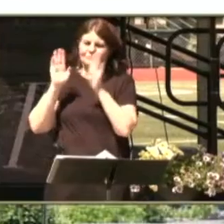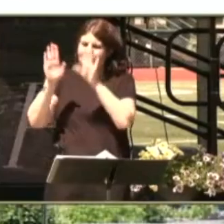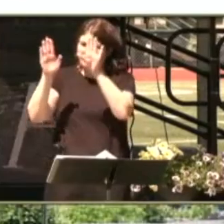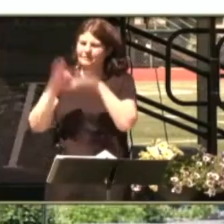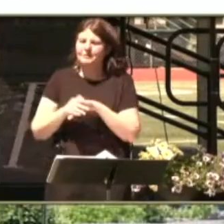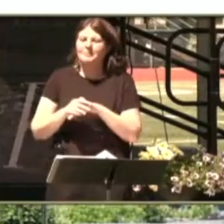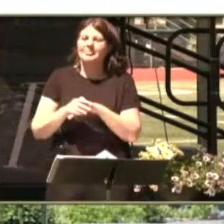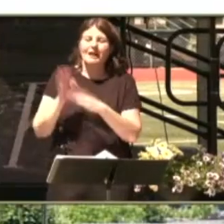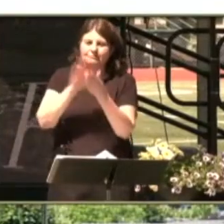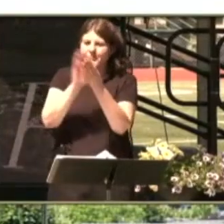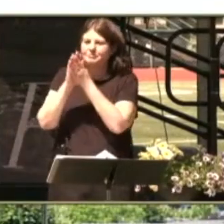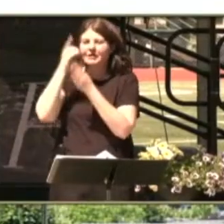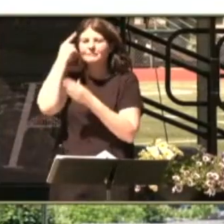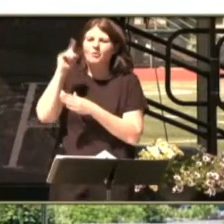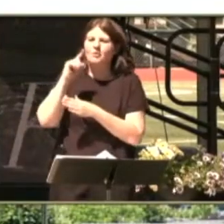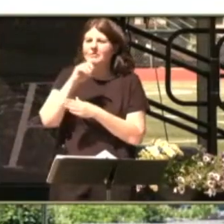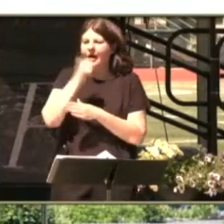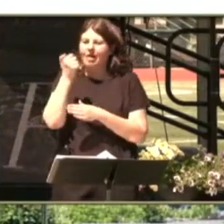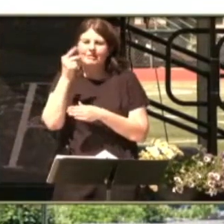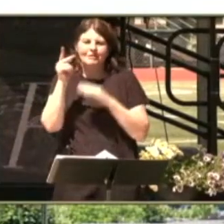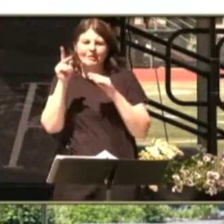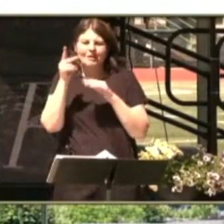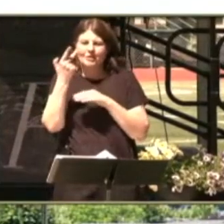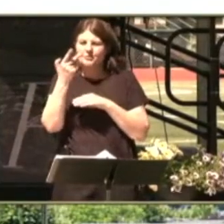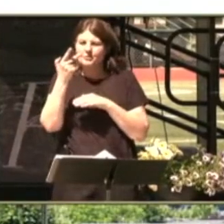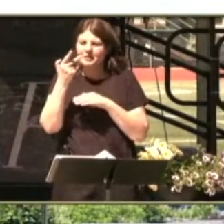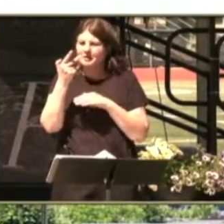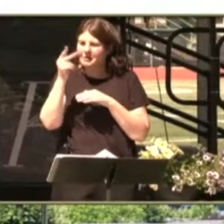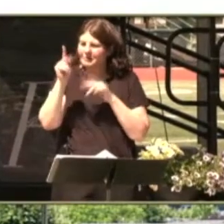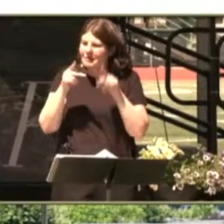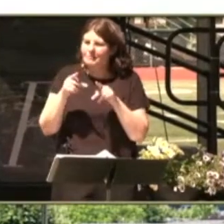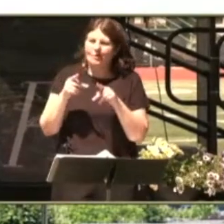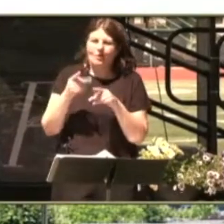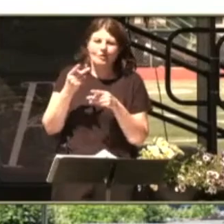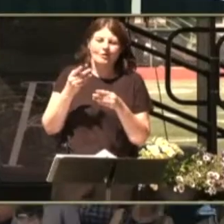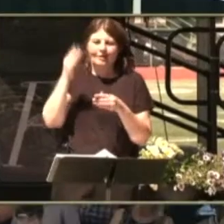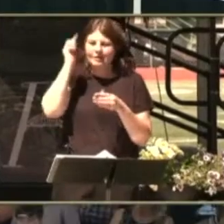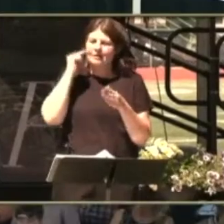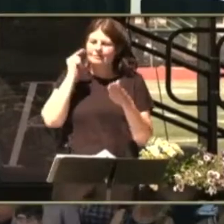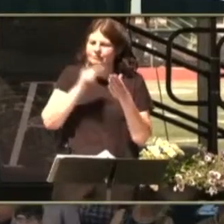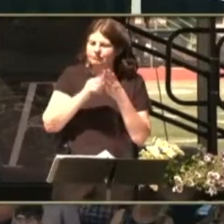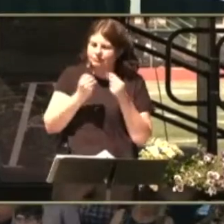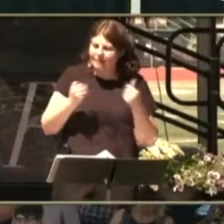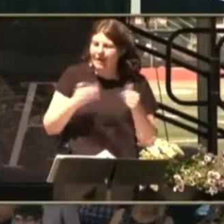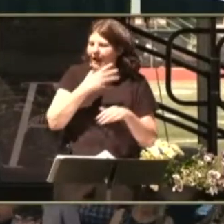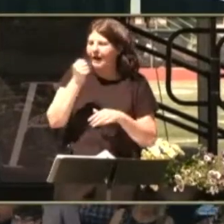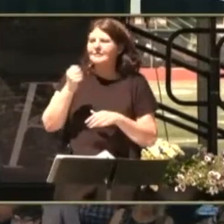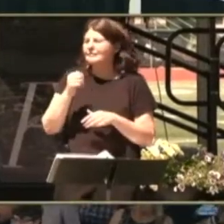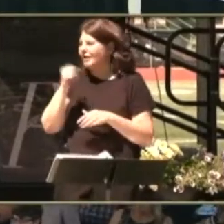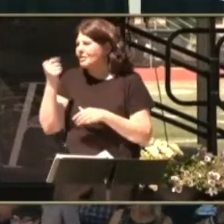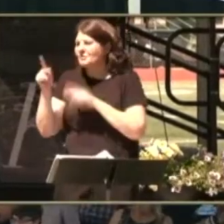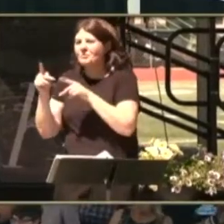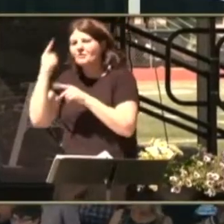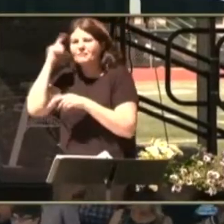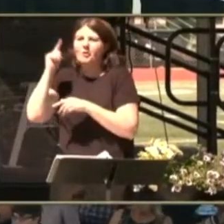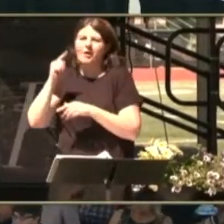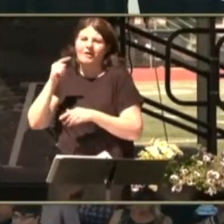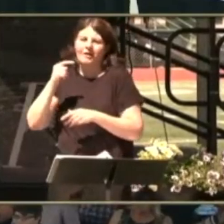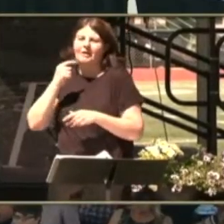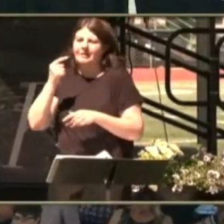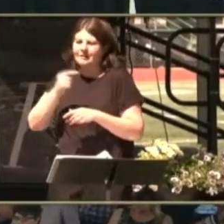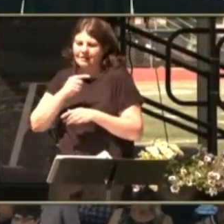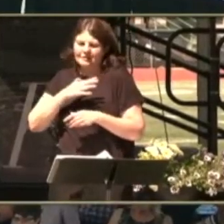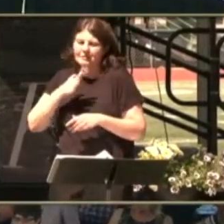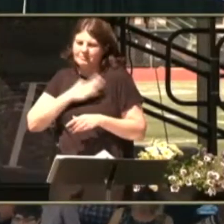joshua and yo sander for the flag salute and the land acknowledge and olick great job as well um i am